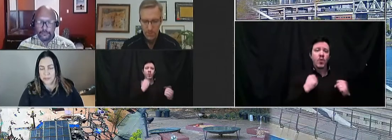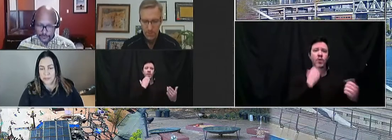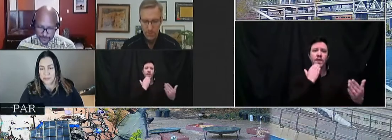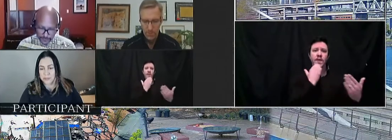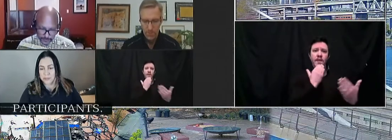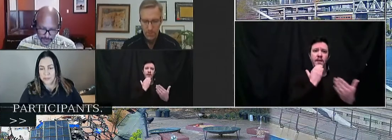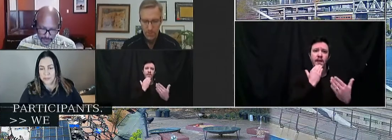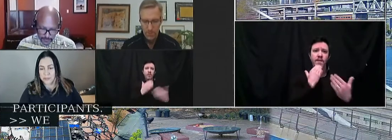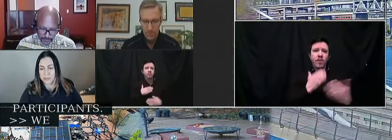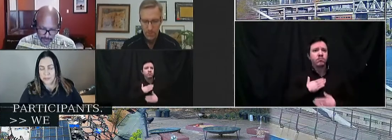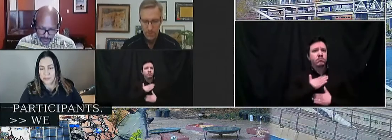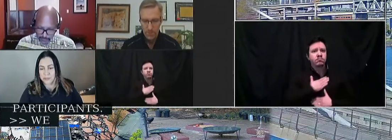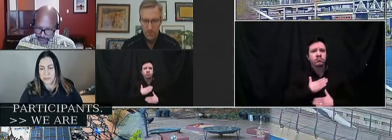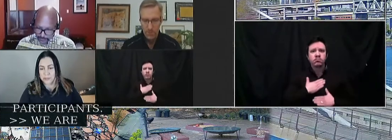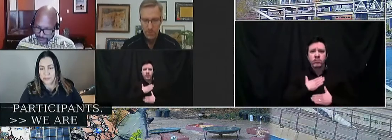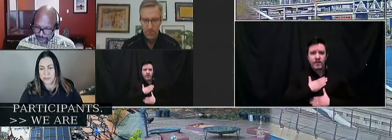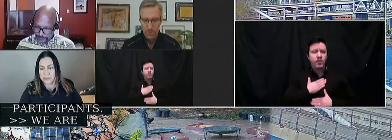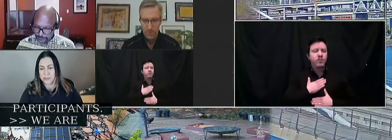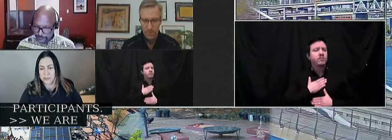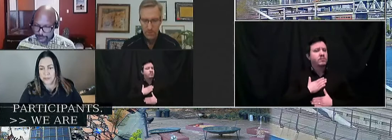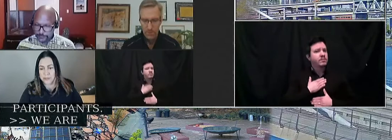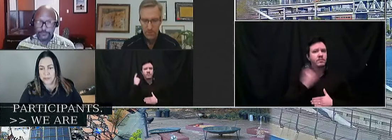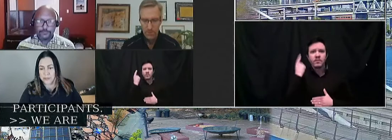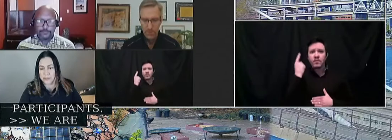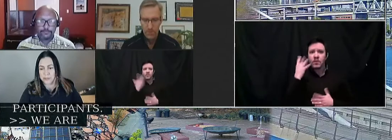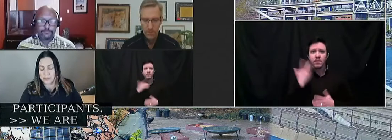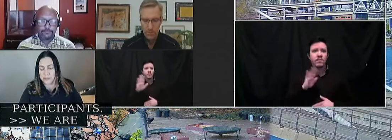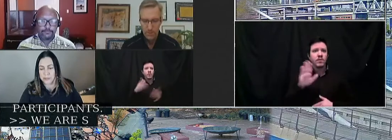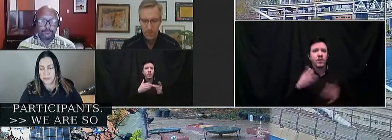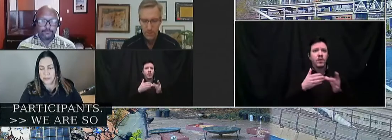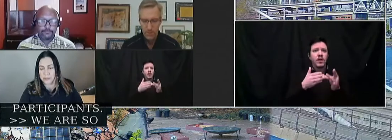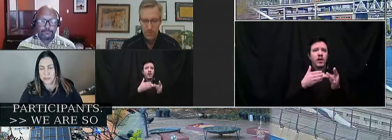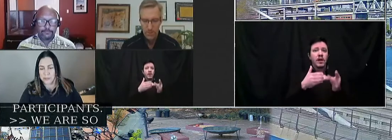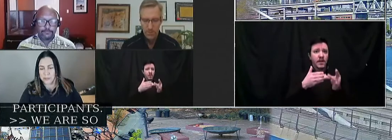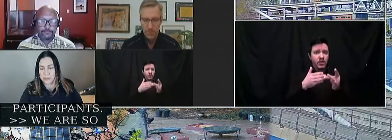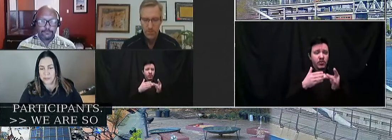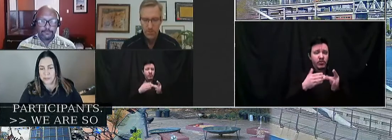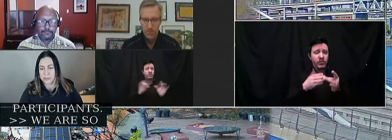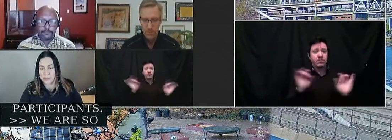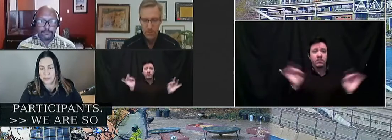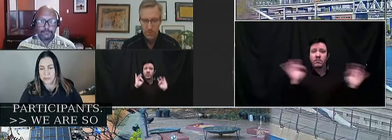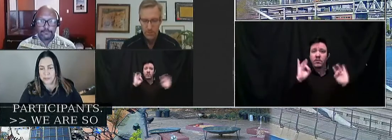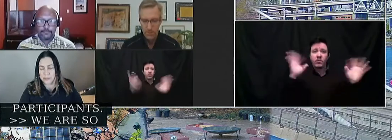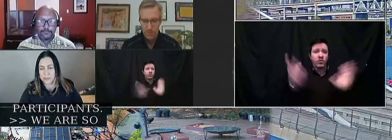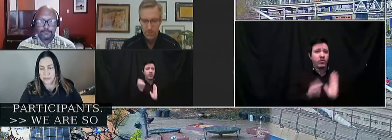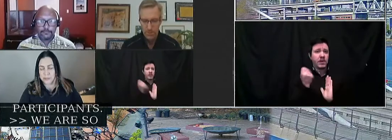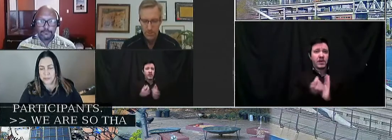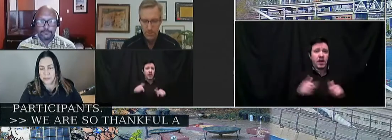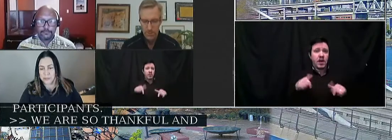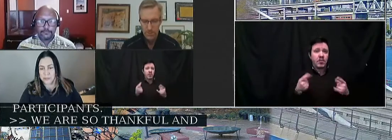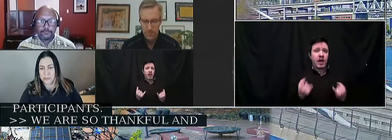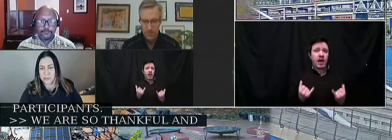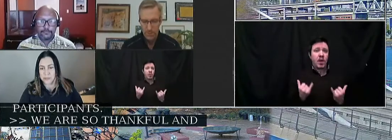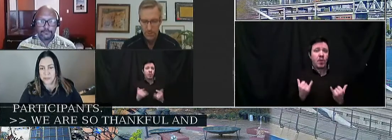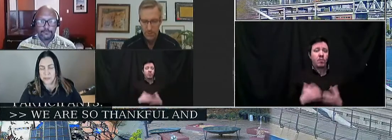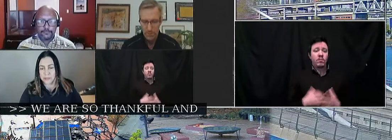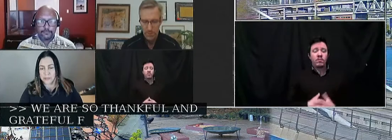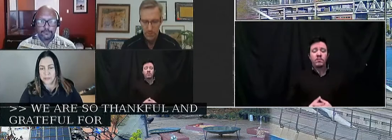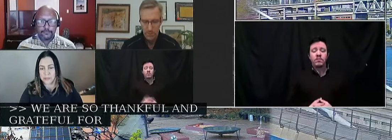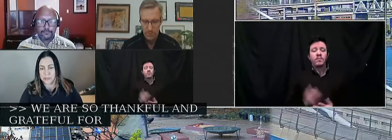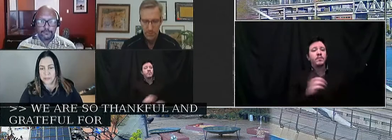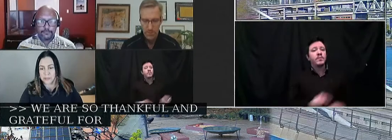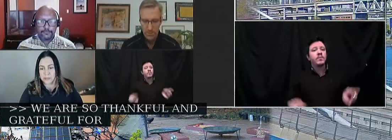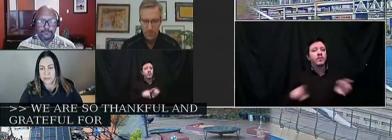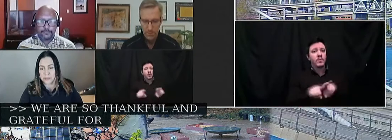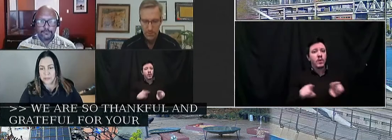and grateful for your leadership in these turbulent times. I also want to say